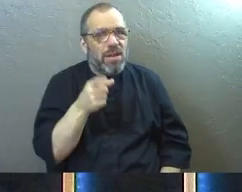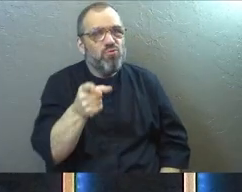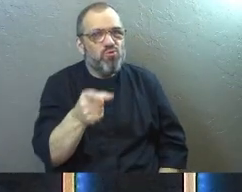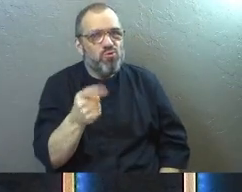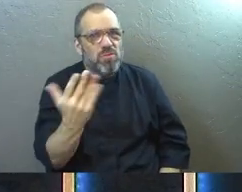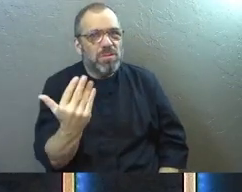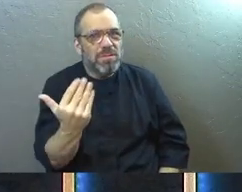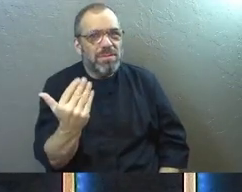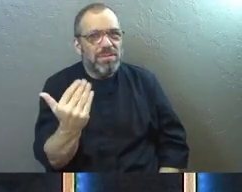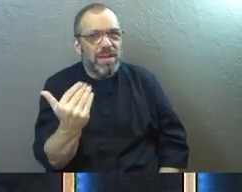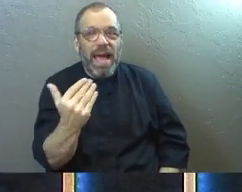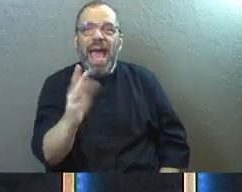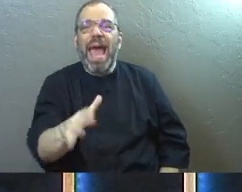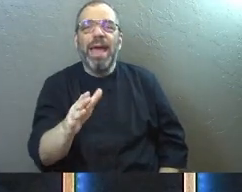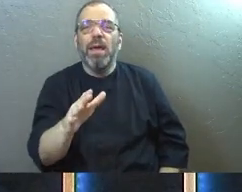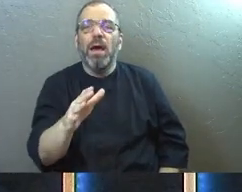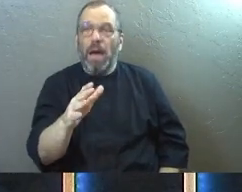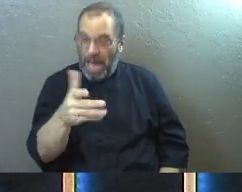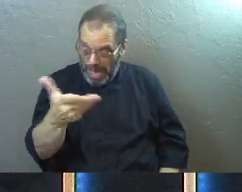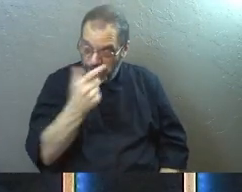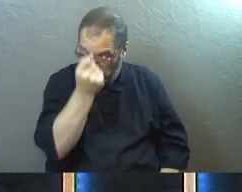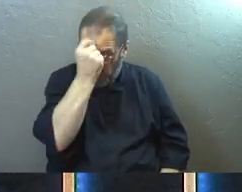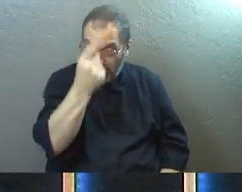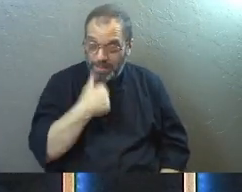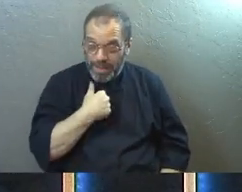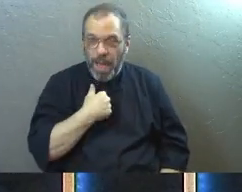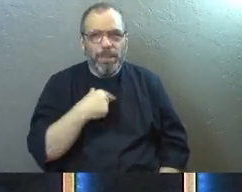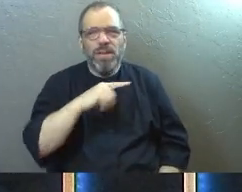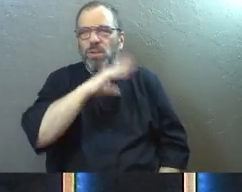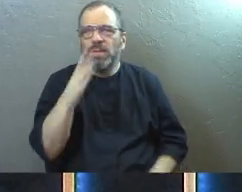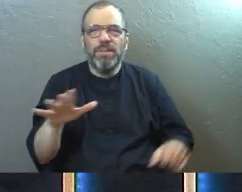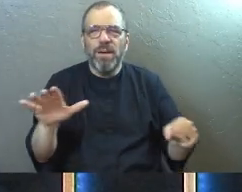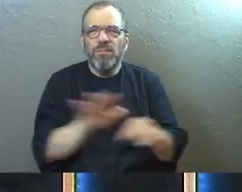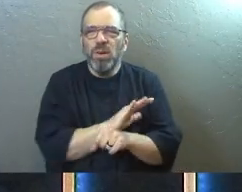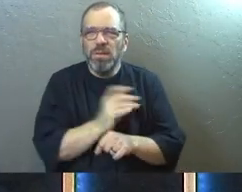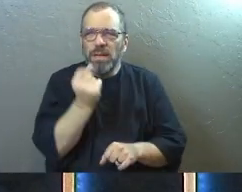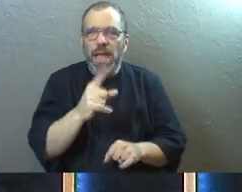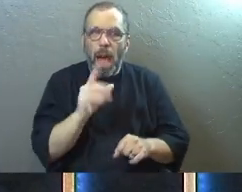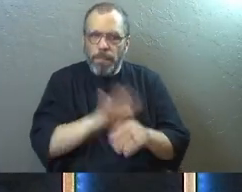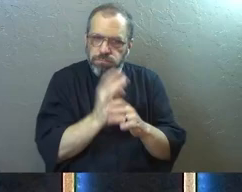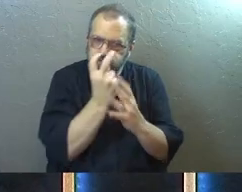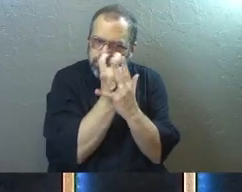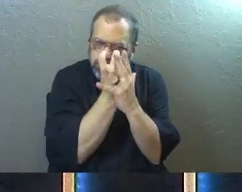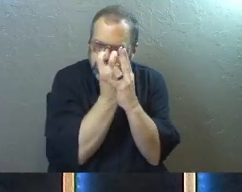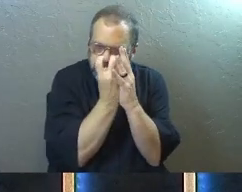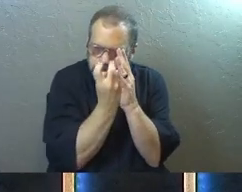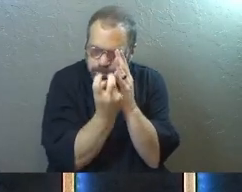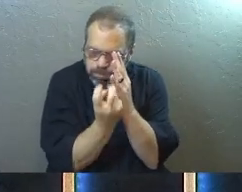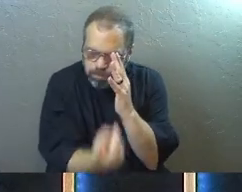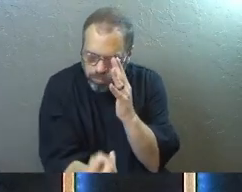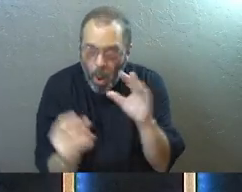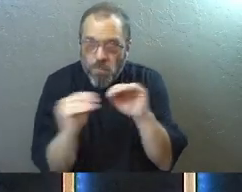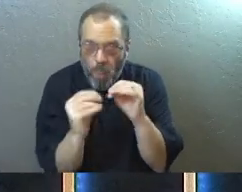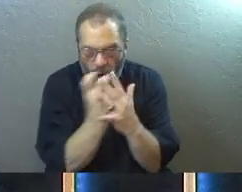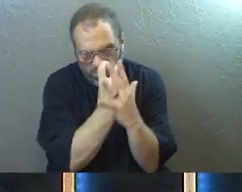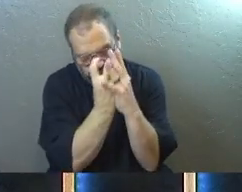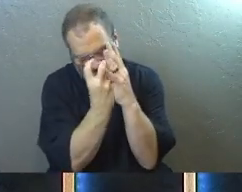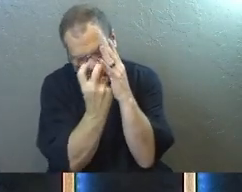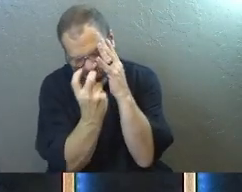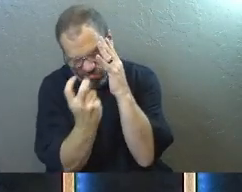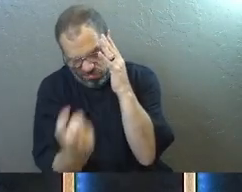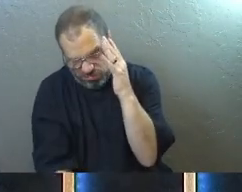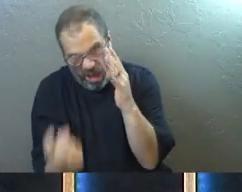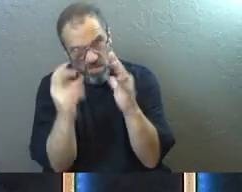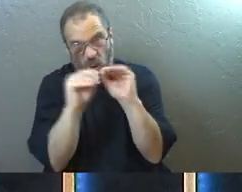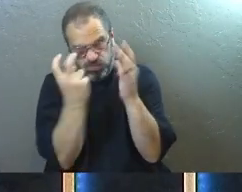He's saying, understand, but by the way, you'll never fully understand. Dive into this, but by the way, it'll always go deeper. Explore this, but